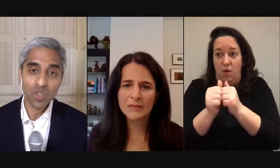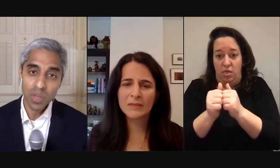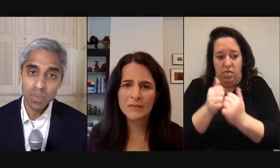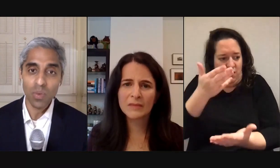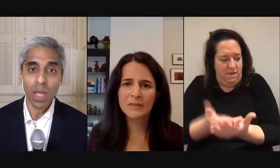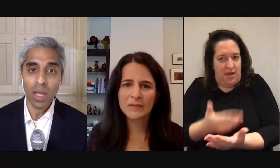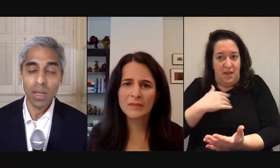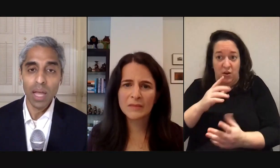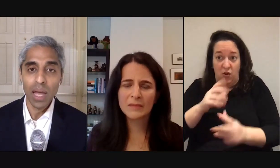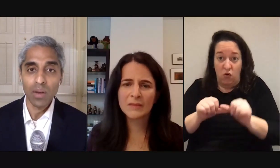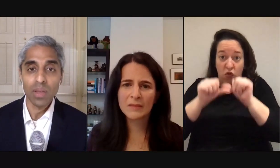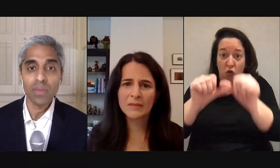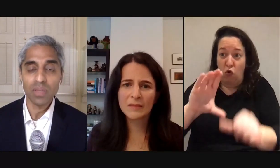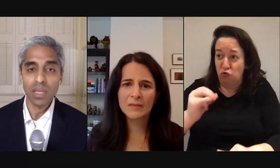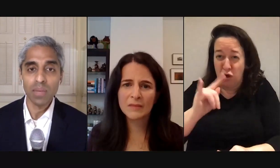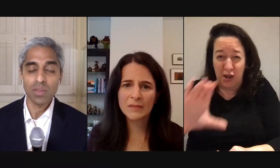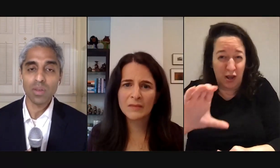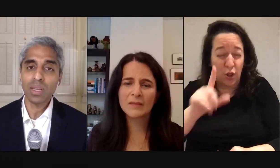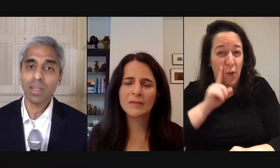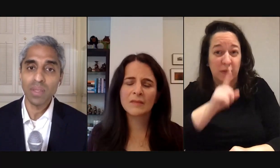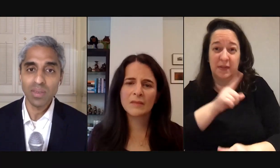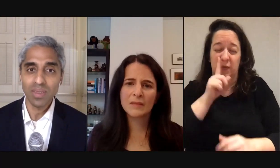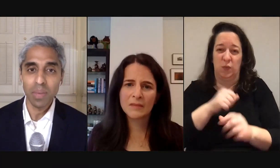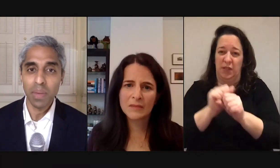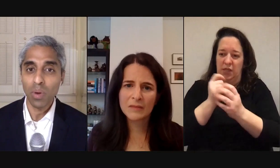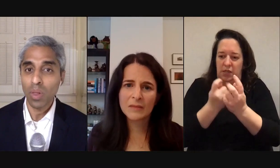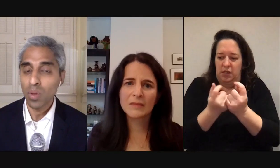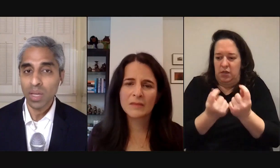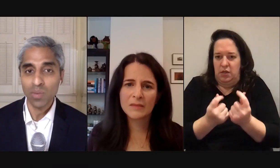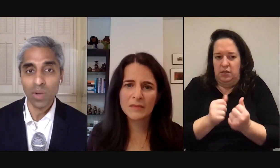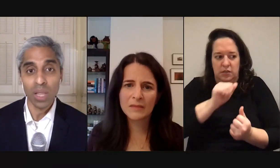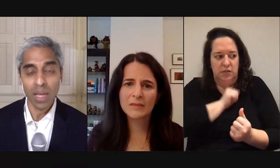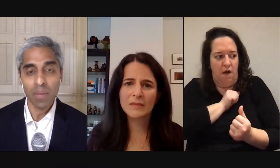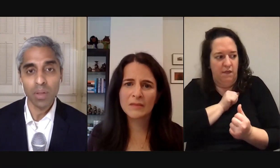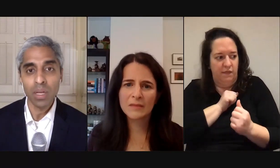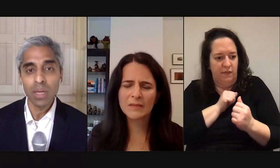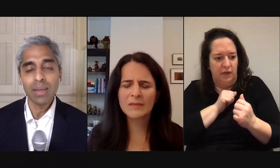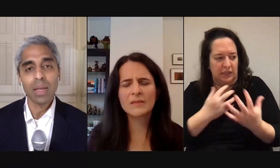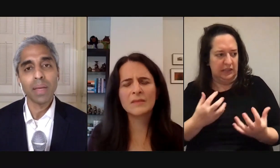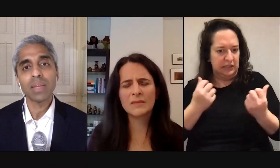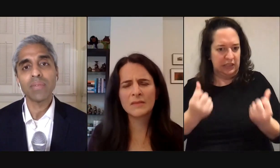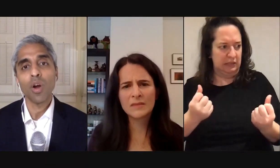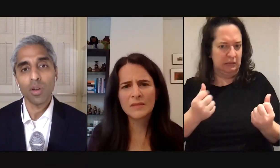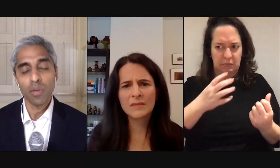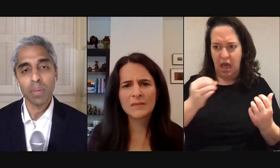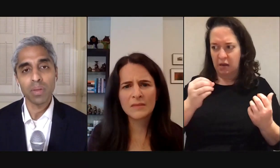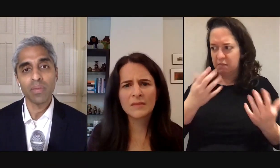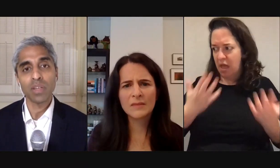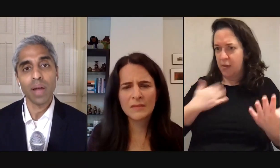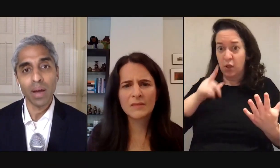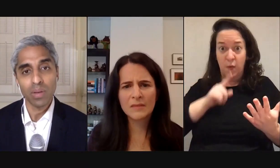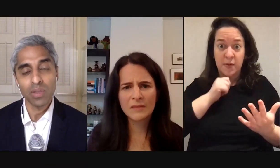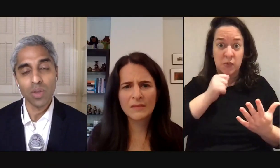loneliness chips away at our self-esteem and starts to convince us that maybe we're lonely because we're not likable and it makes it even harder for